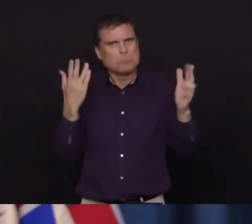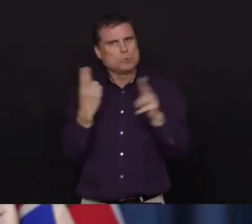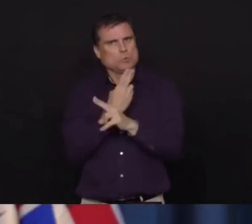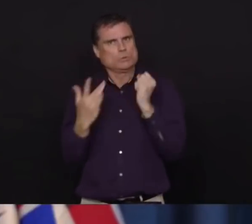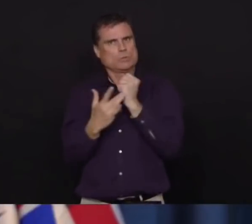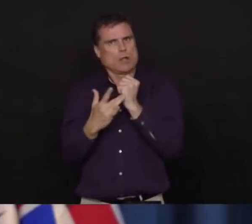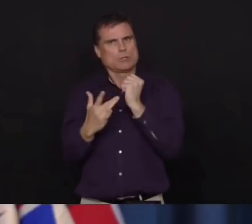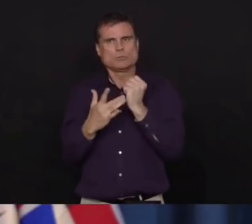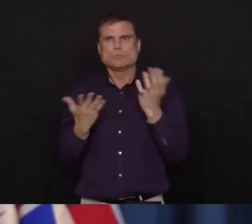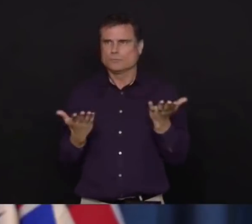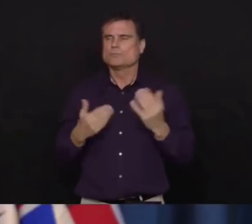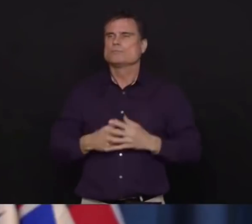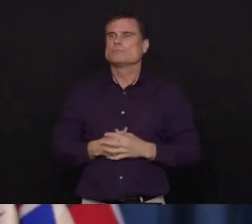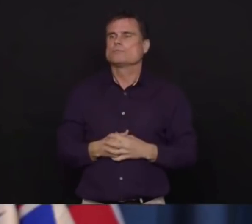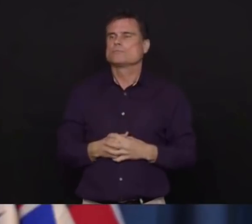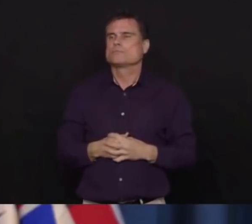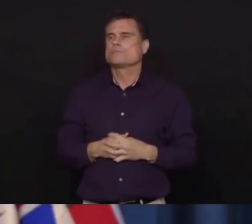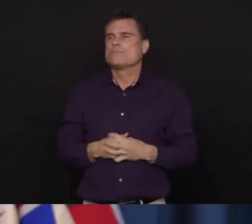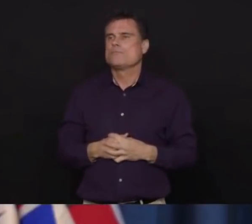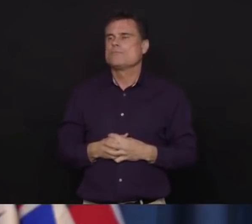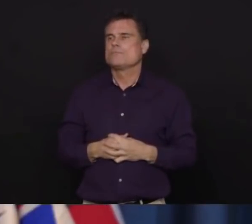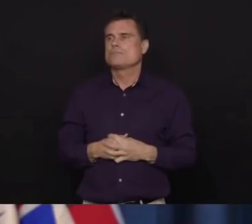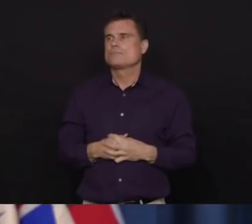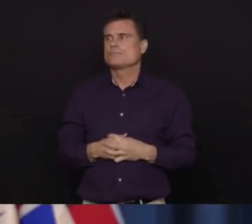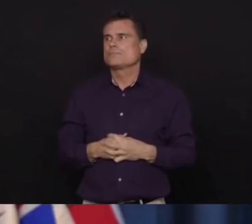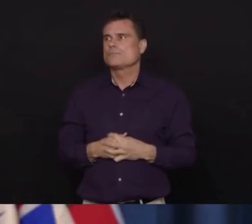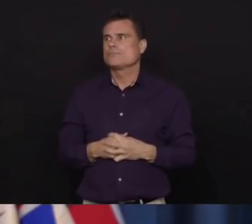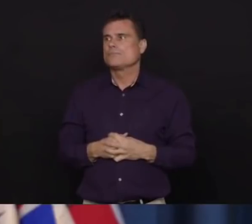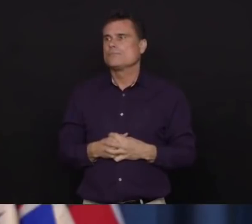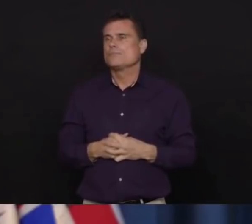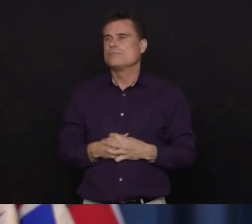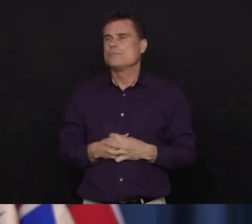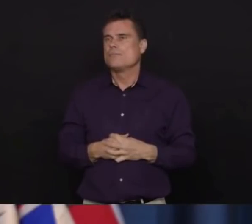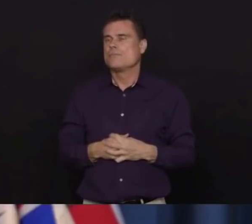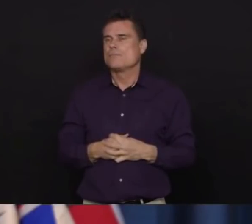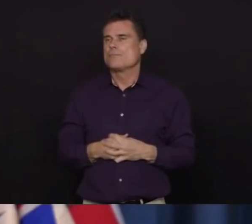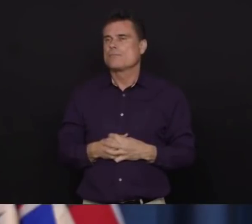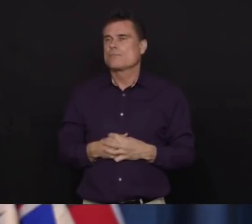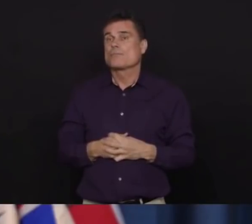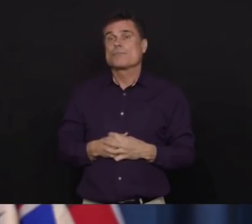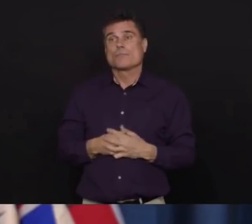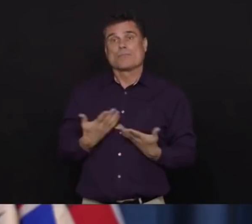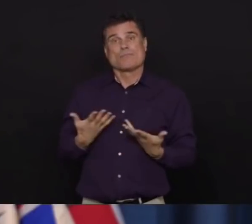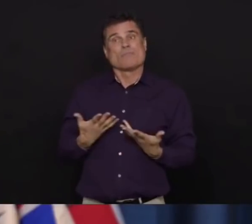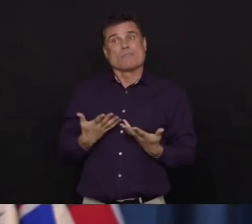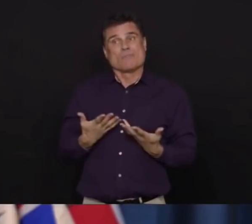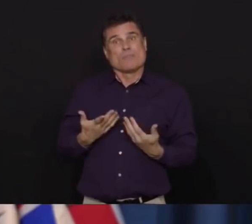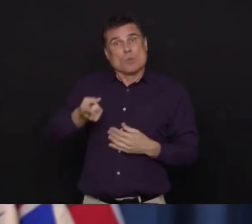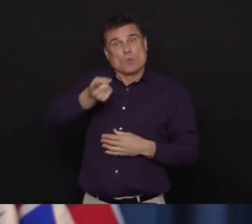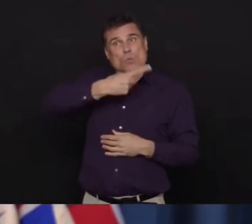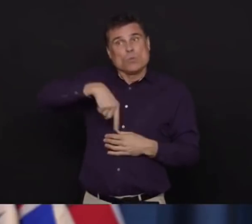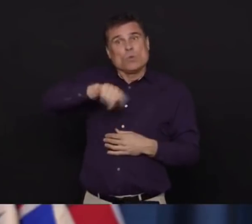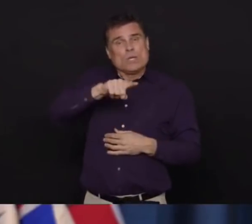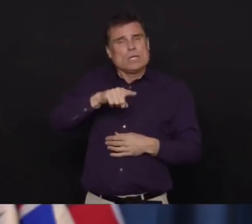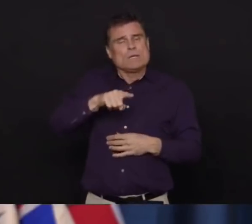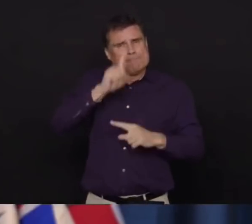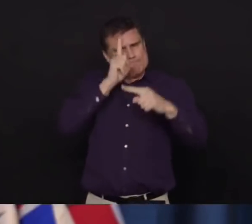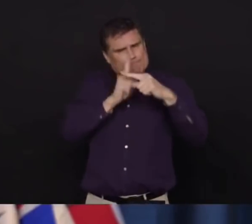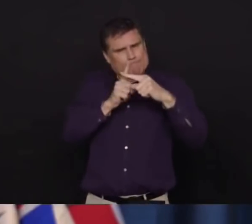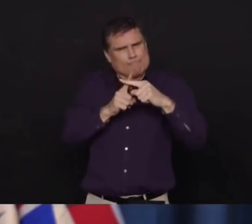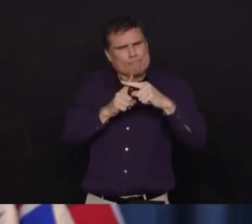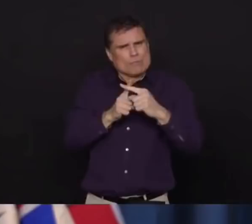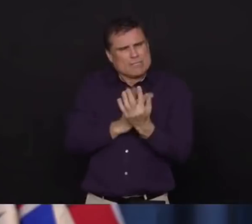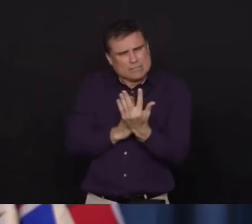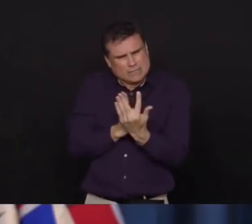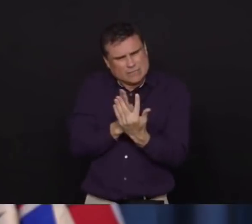We are getting through this and we will, of course, get through this together. And I am, again, very heartened by the fact that